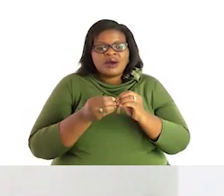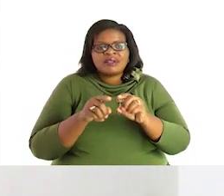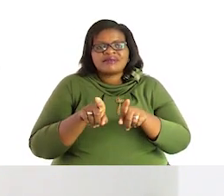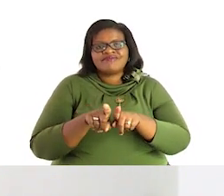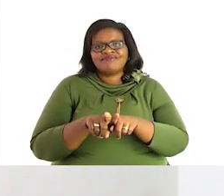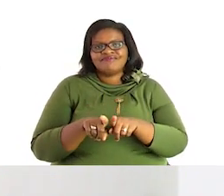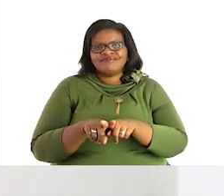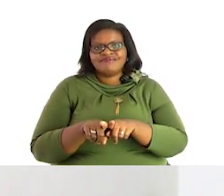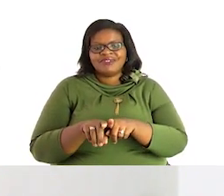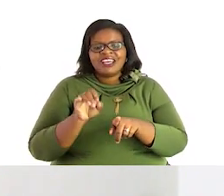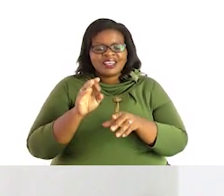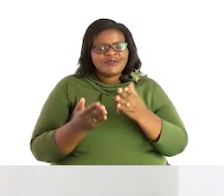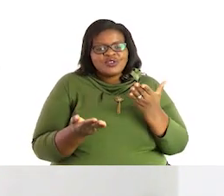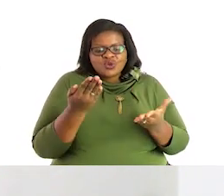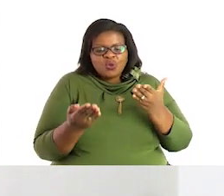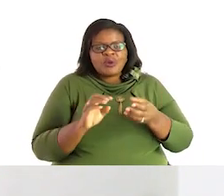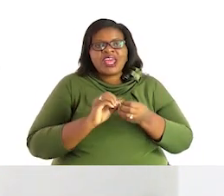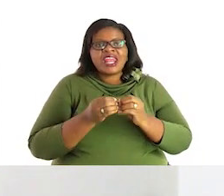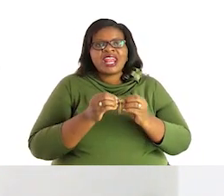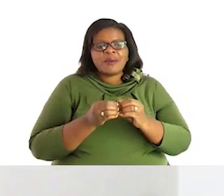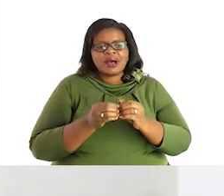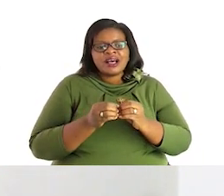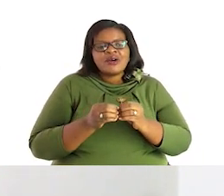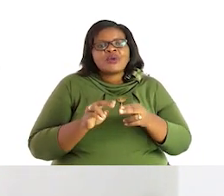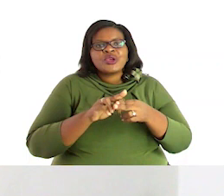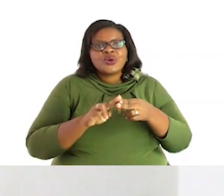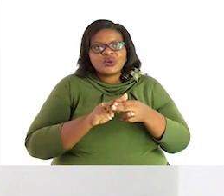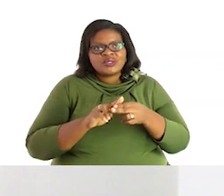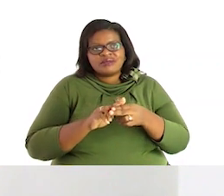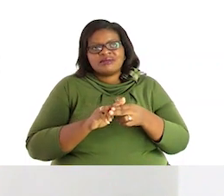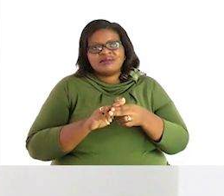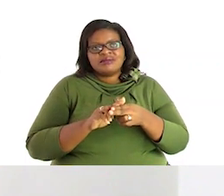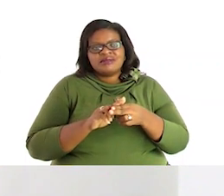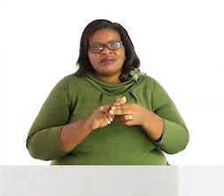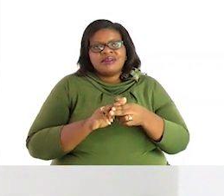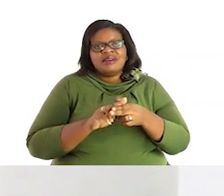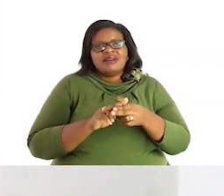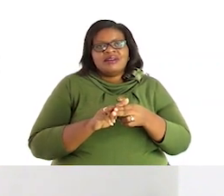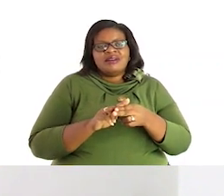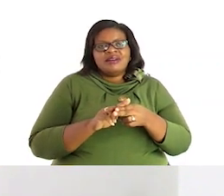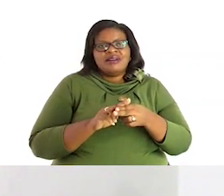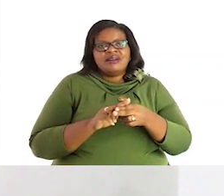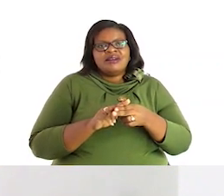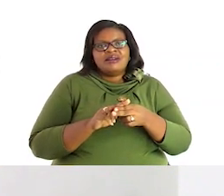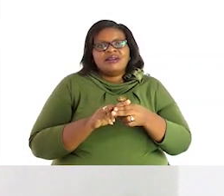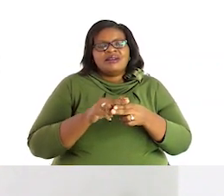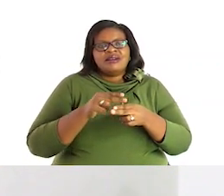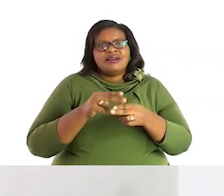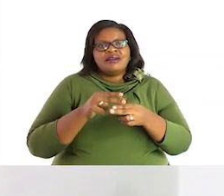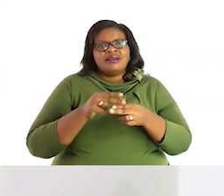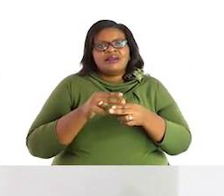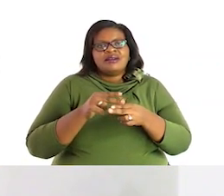Basically, when we are comparing numbers, we use signs. These signs are the ones which we use. The first